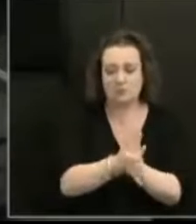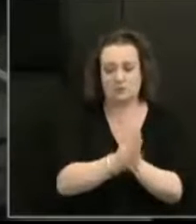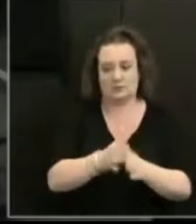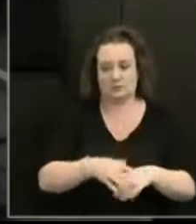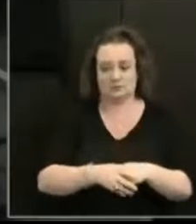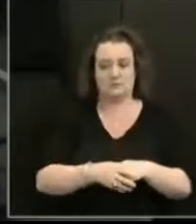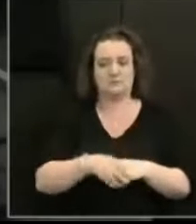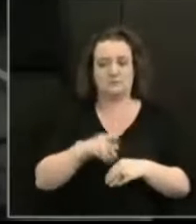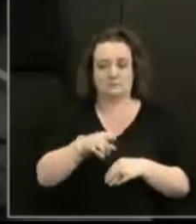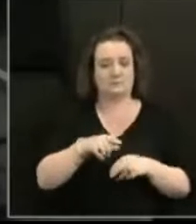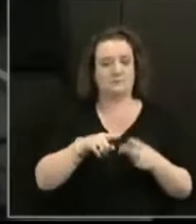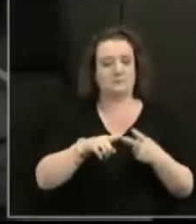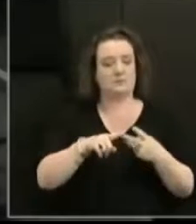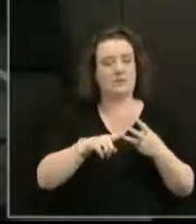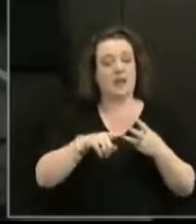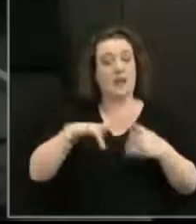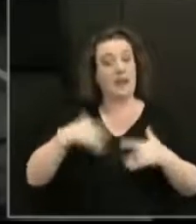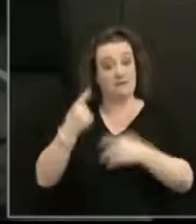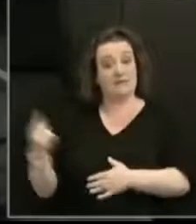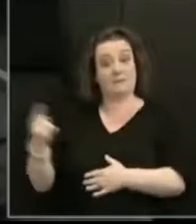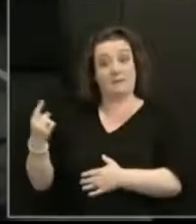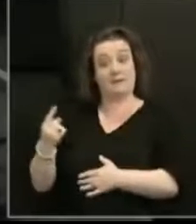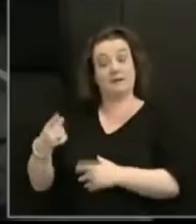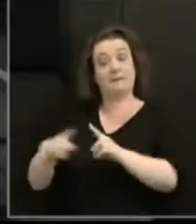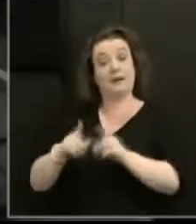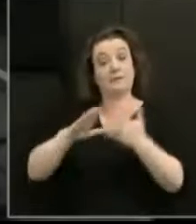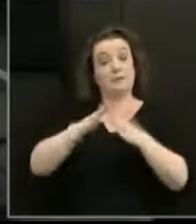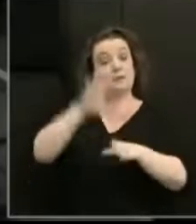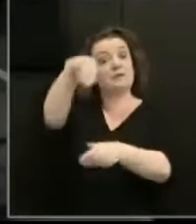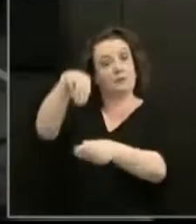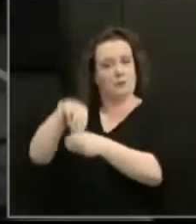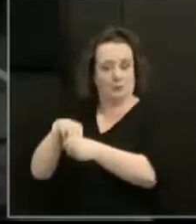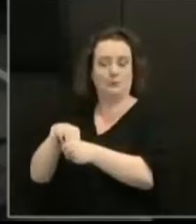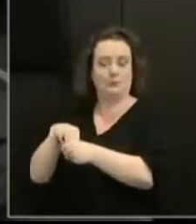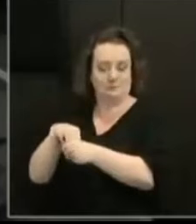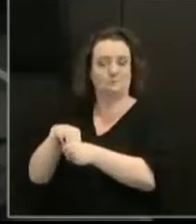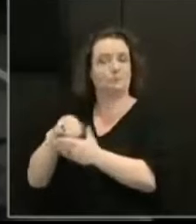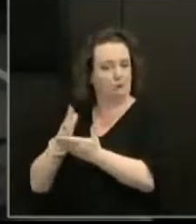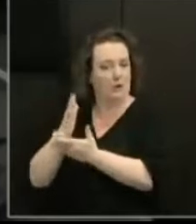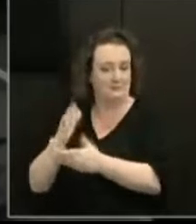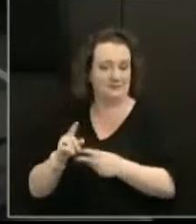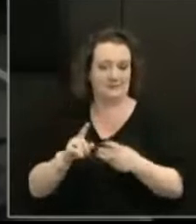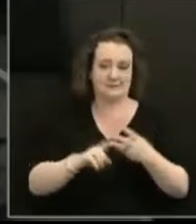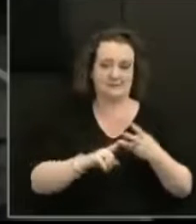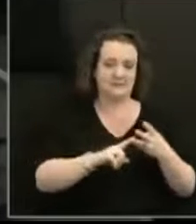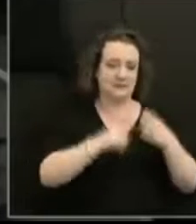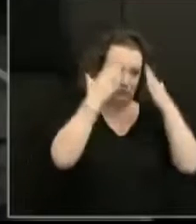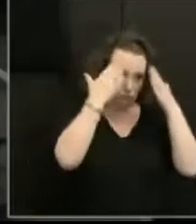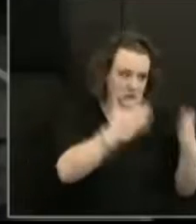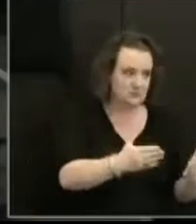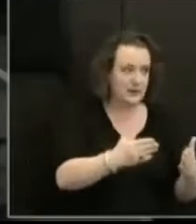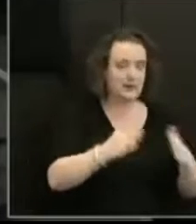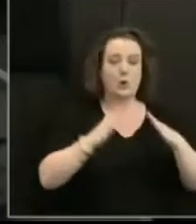independently and be included in the community. The right to respect for home and